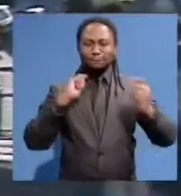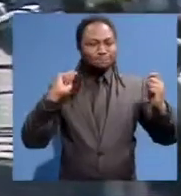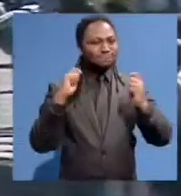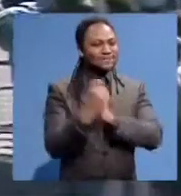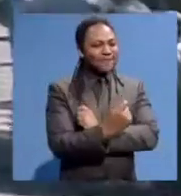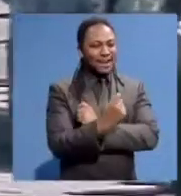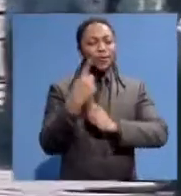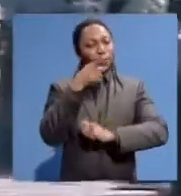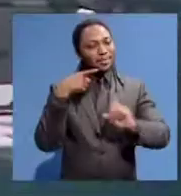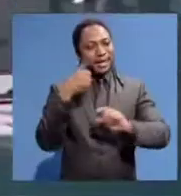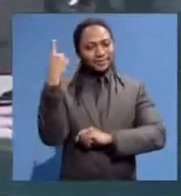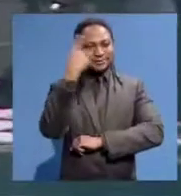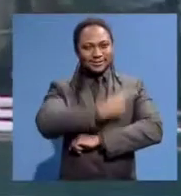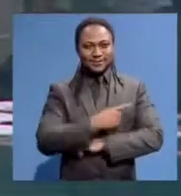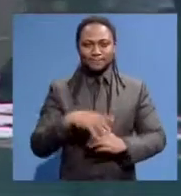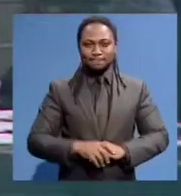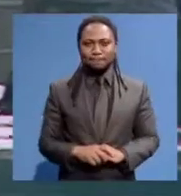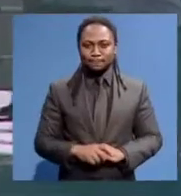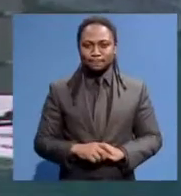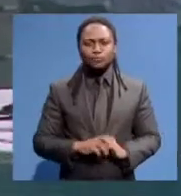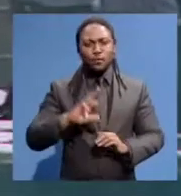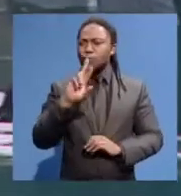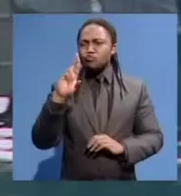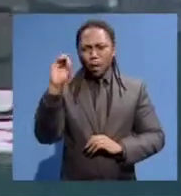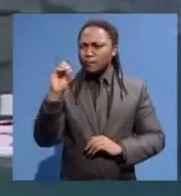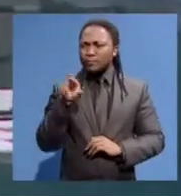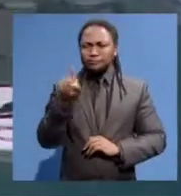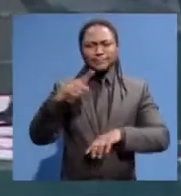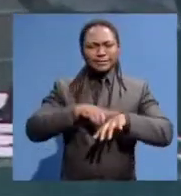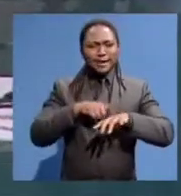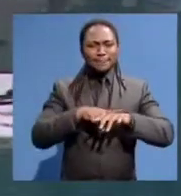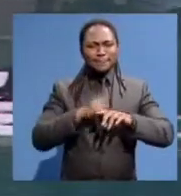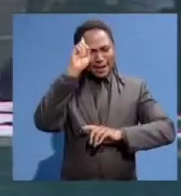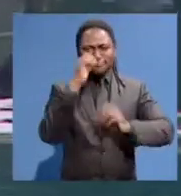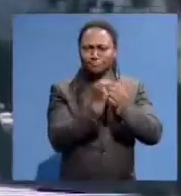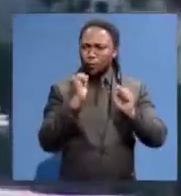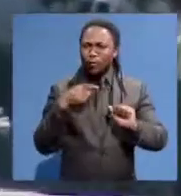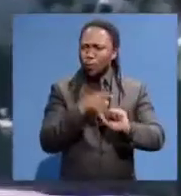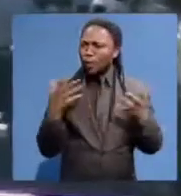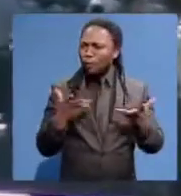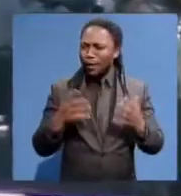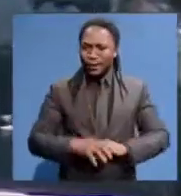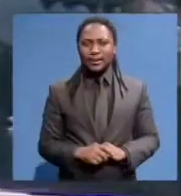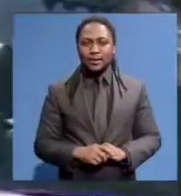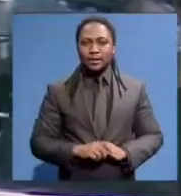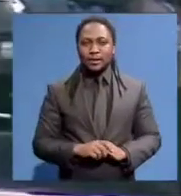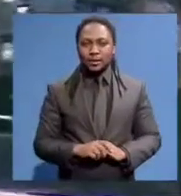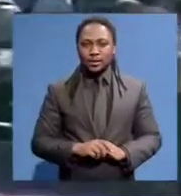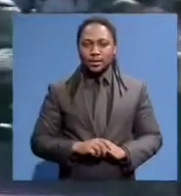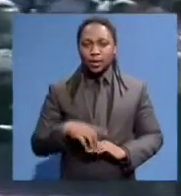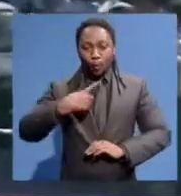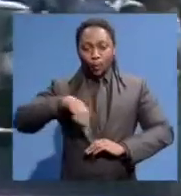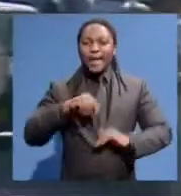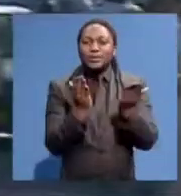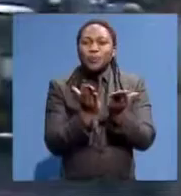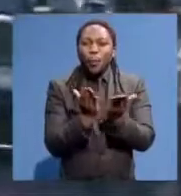day. Rob, do you know? Could you ever forget? Where were you? No, not at all. I think we all sort of were at school huddled